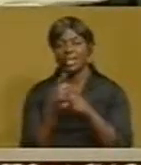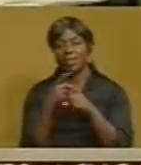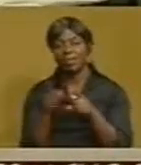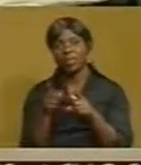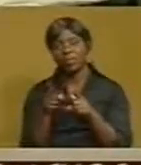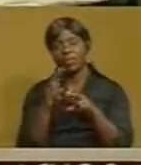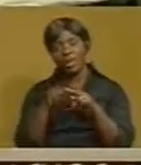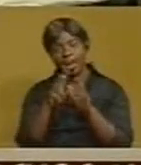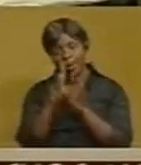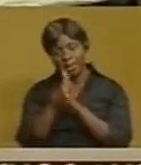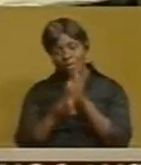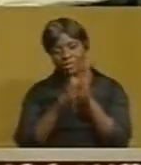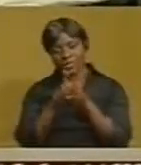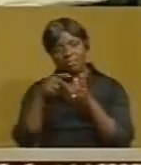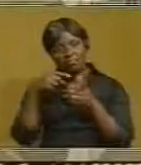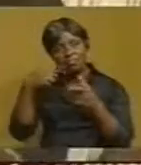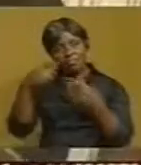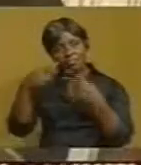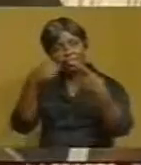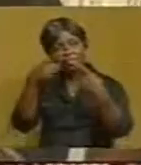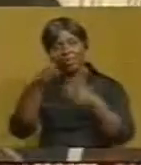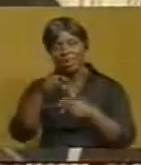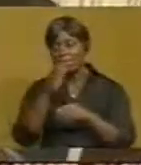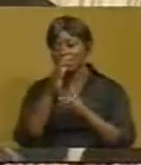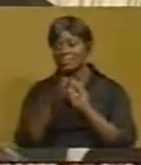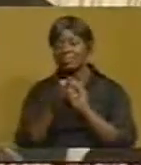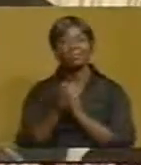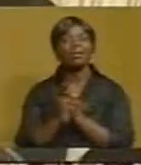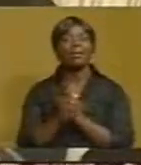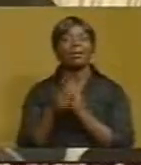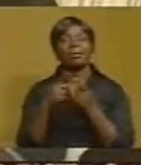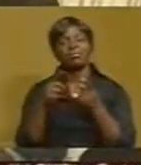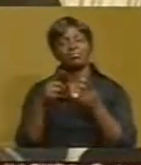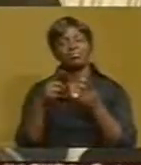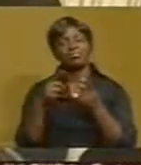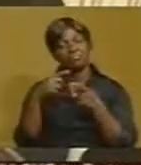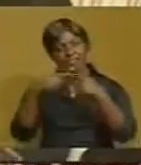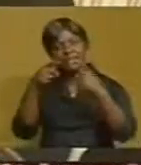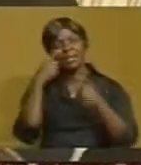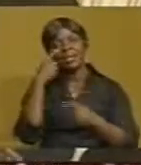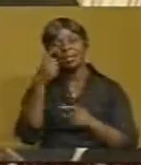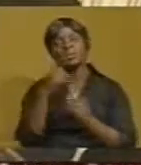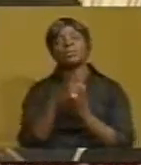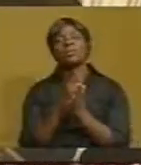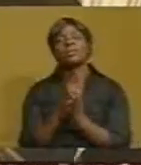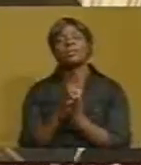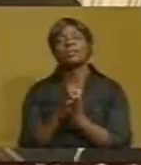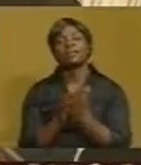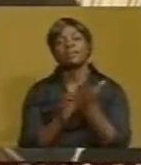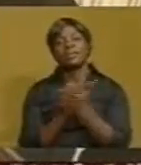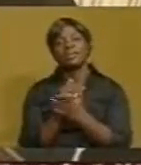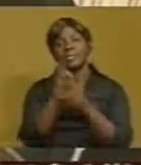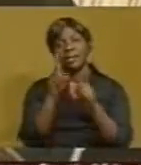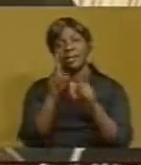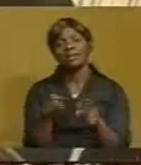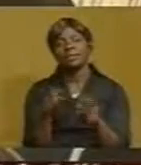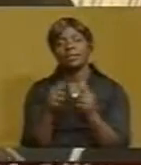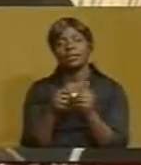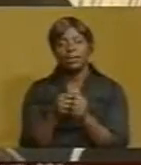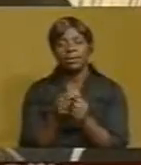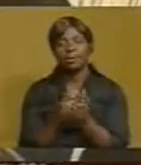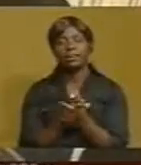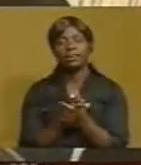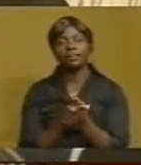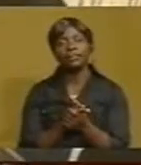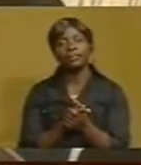The public civil service is expected to act with efficiency and effectiveness in the implementation of national